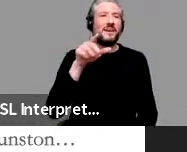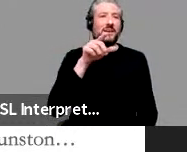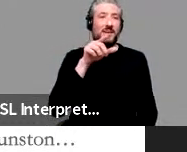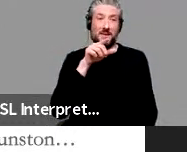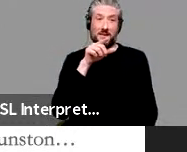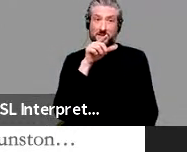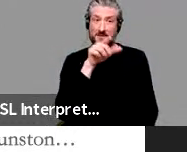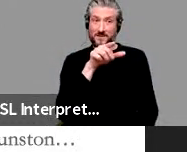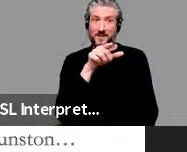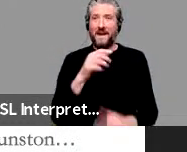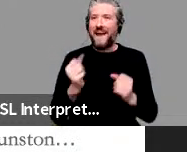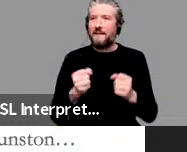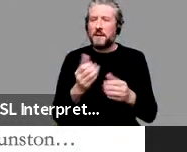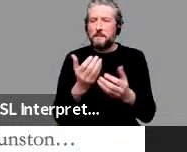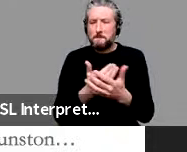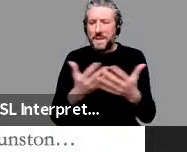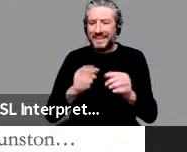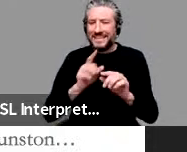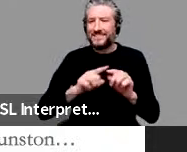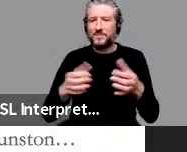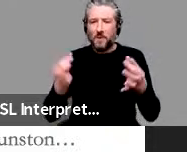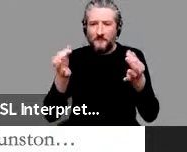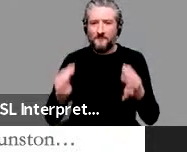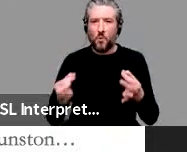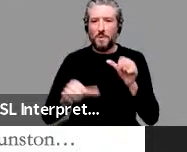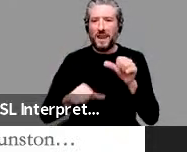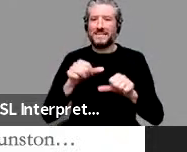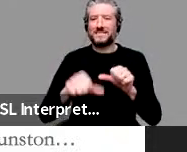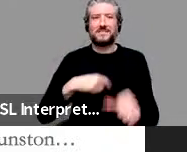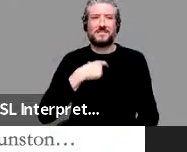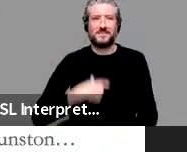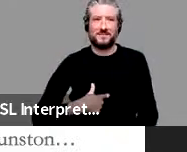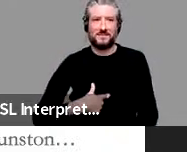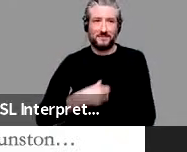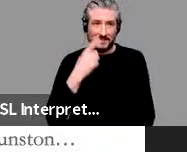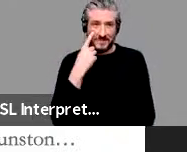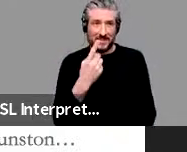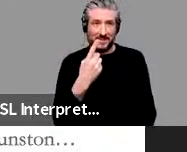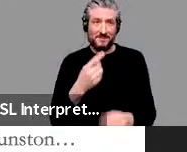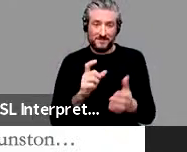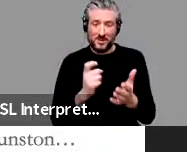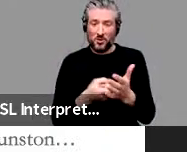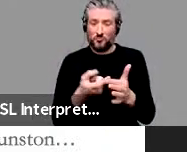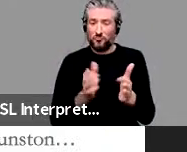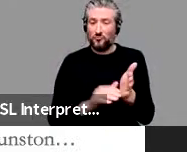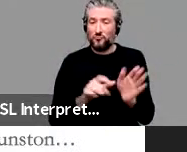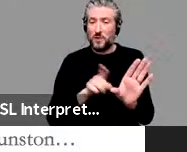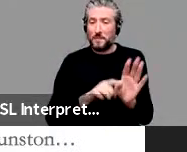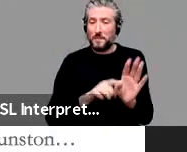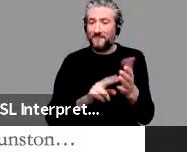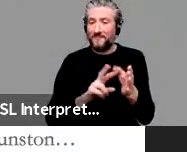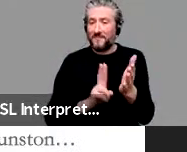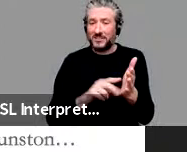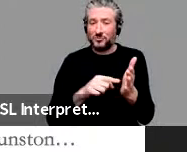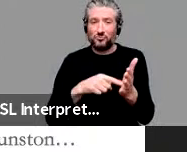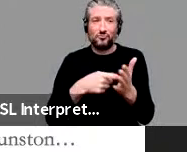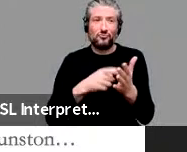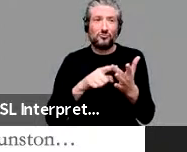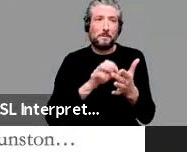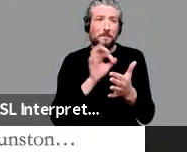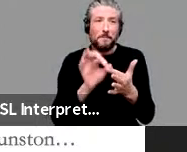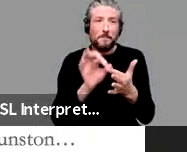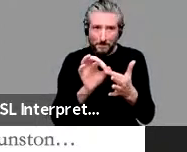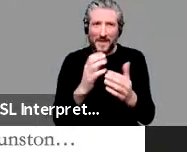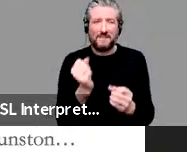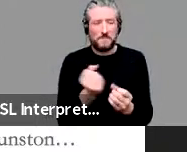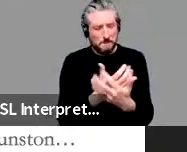Formalisms. There are many formalisms. Remy van Triep has wonderful detailed formalism. There's also, of